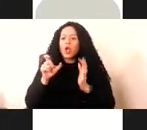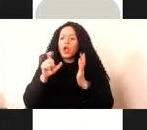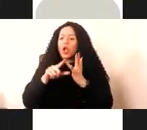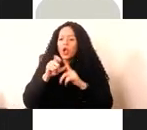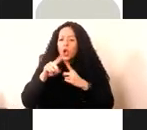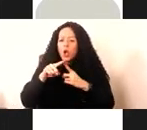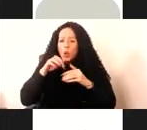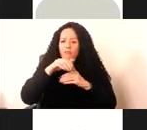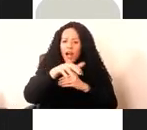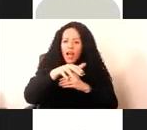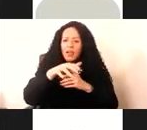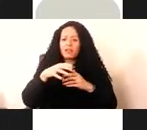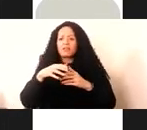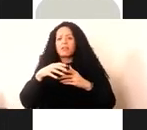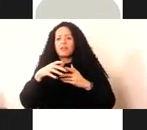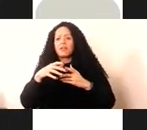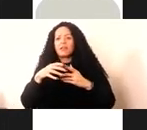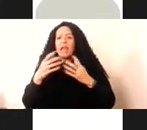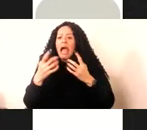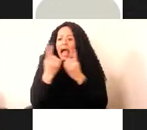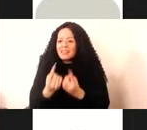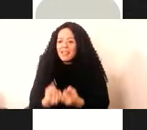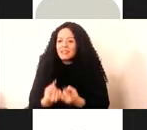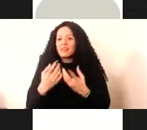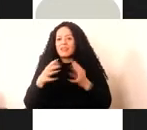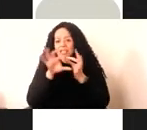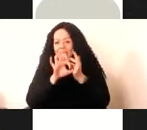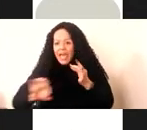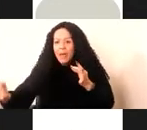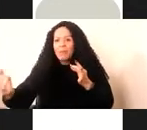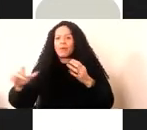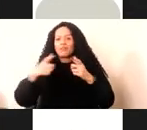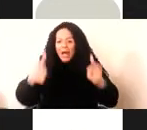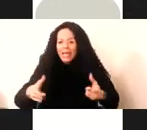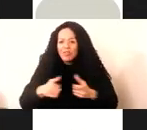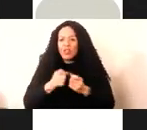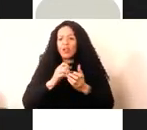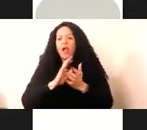bundles of files, accessories, cables, packaging, hardware and so on.